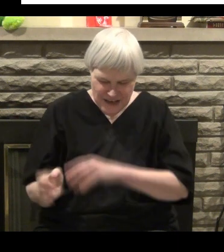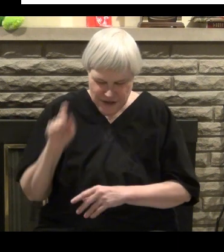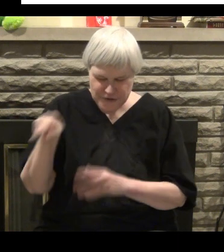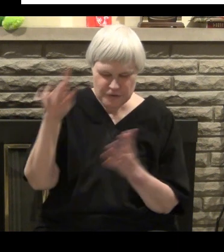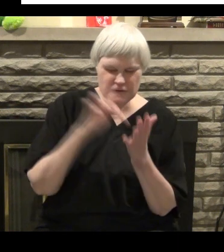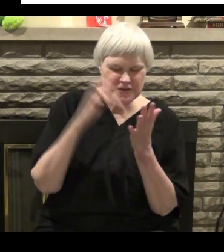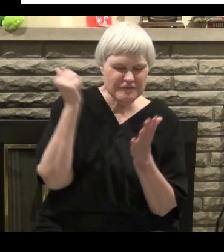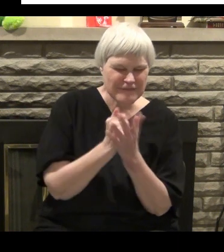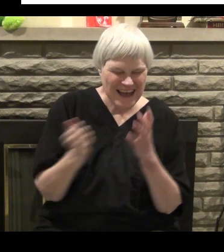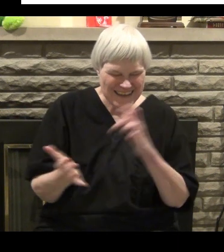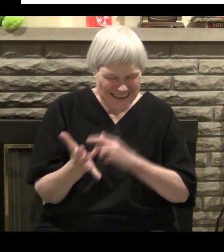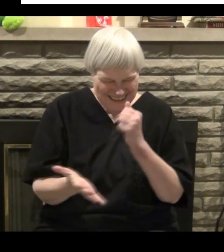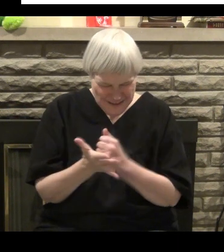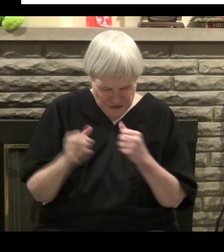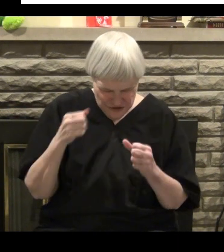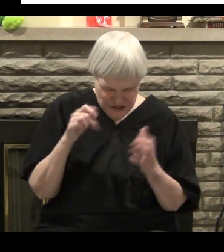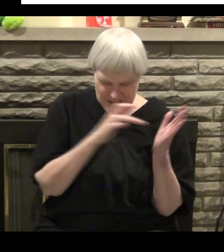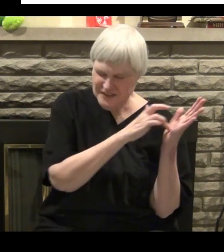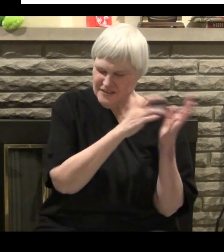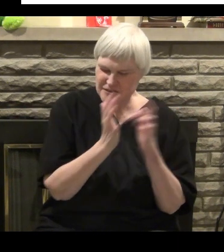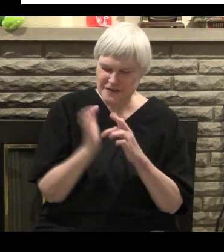taught in the Catholic Church.